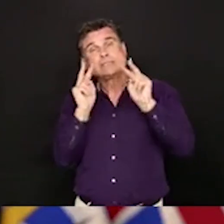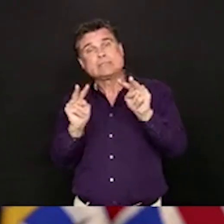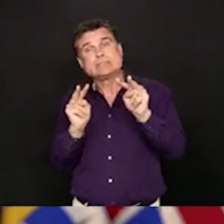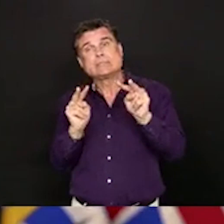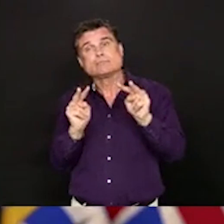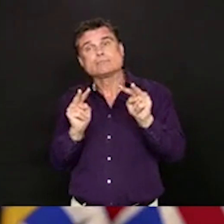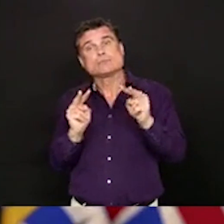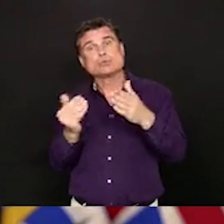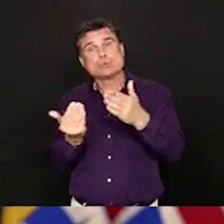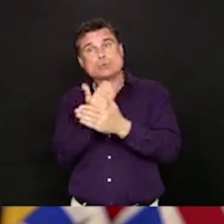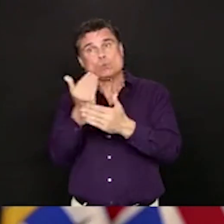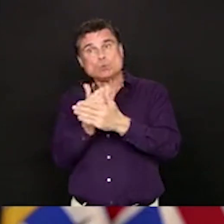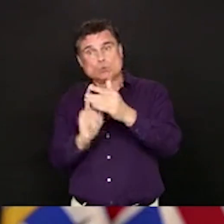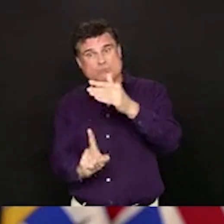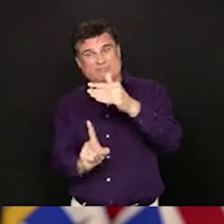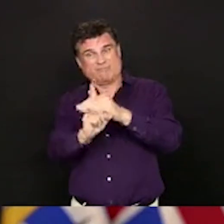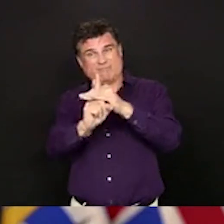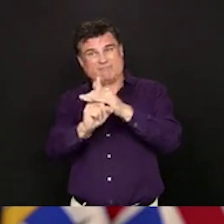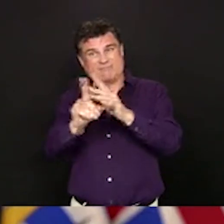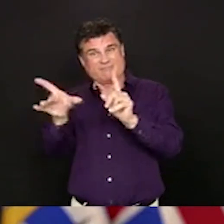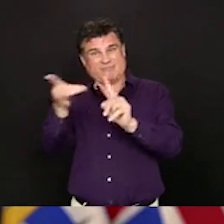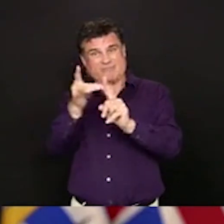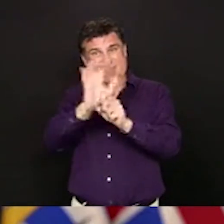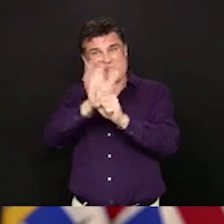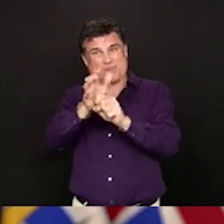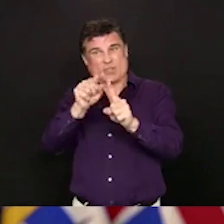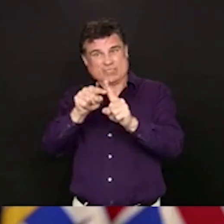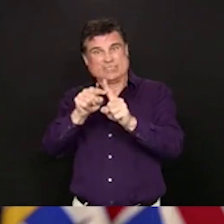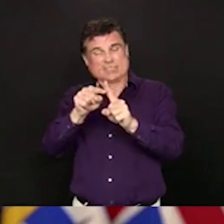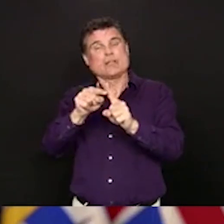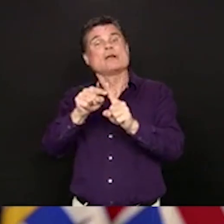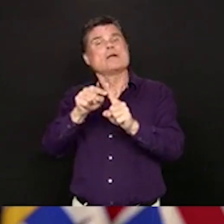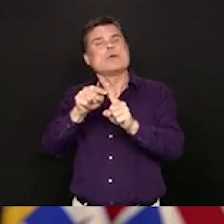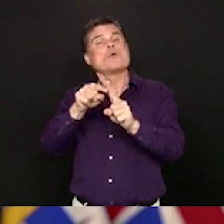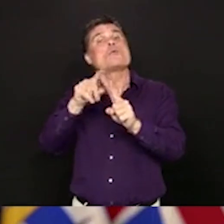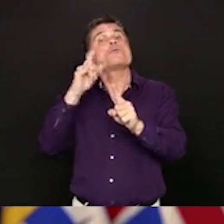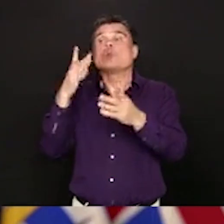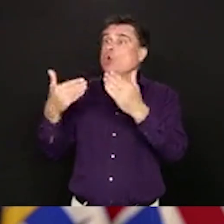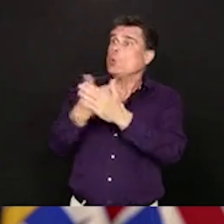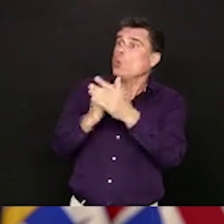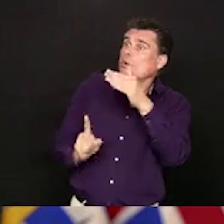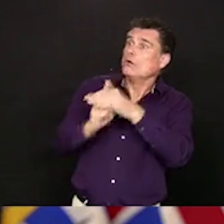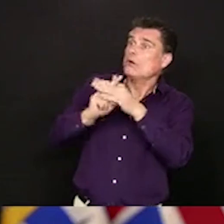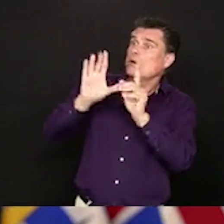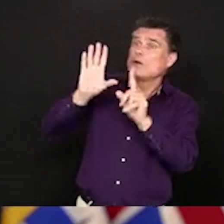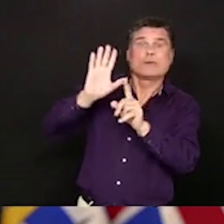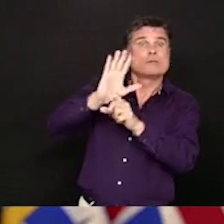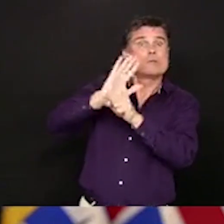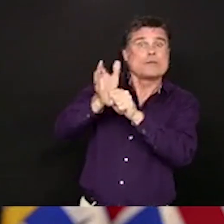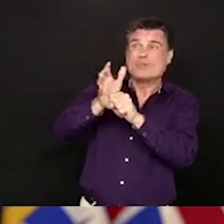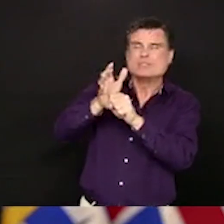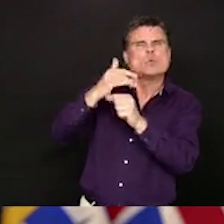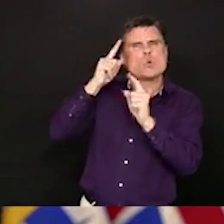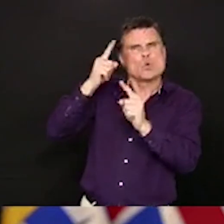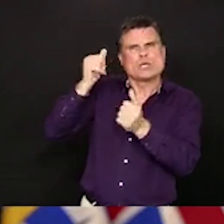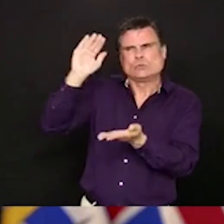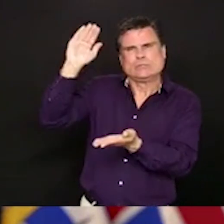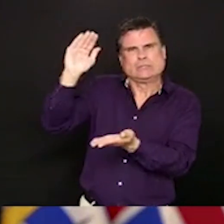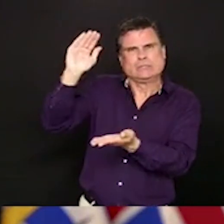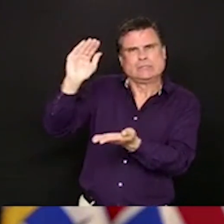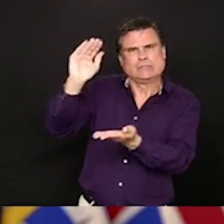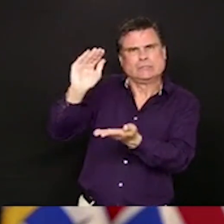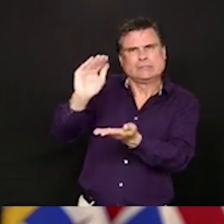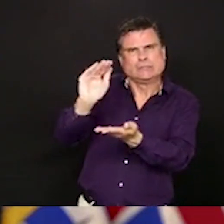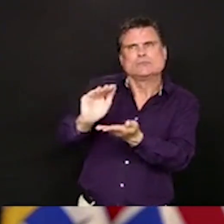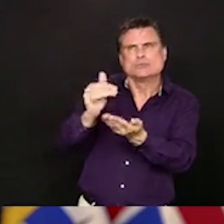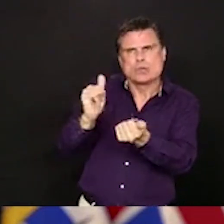example, the 40 cases related to Mission don't change my assessment, our assessment of where